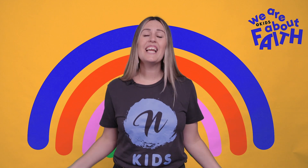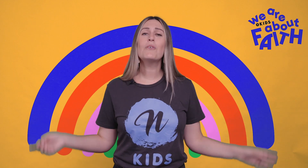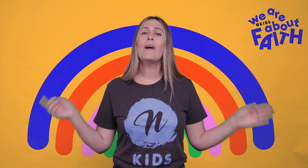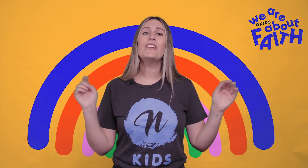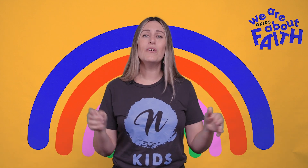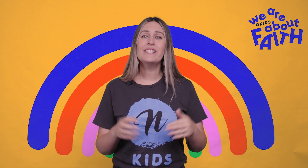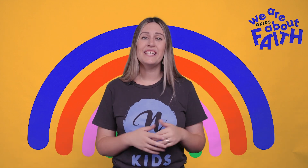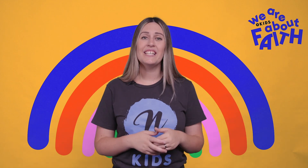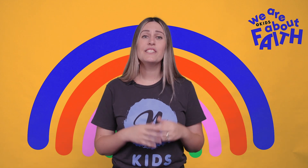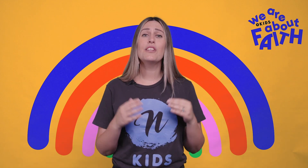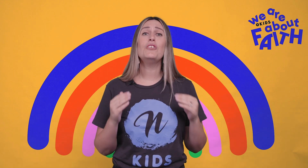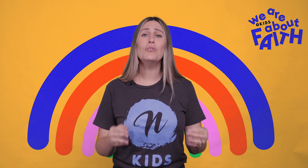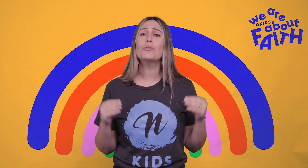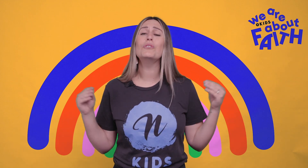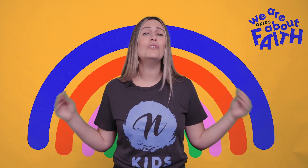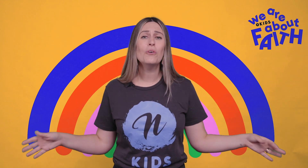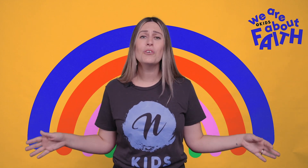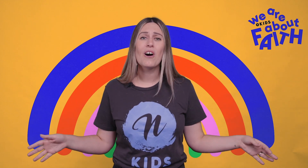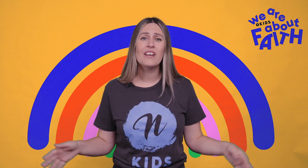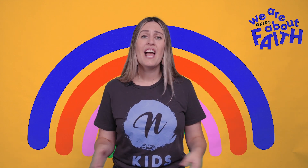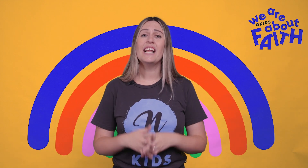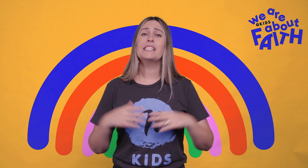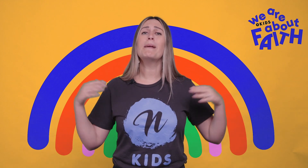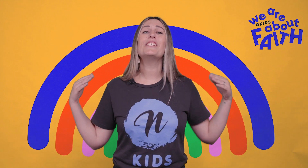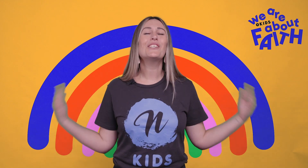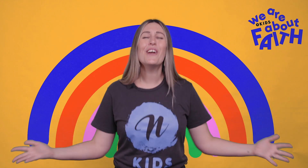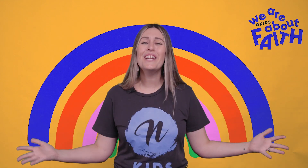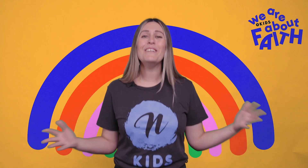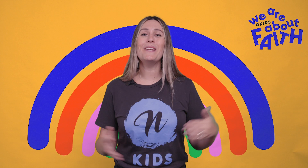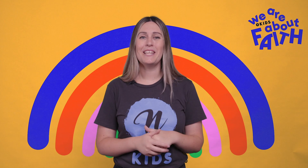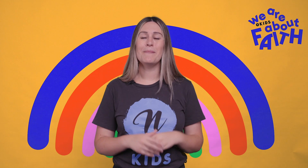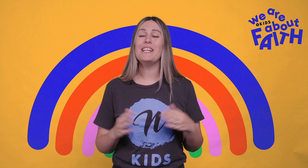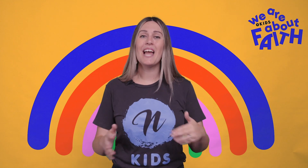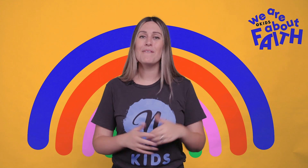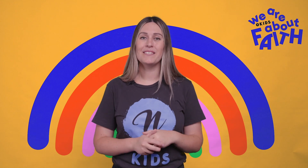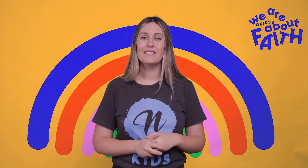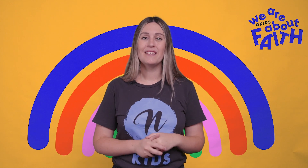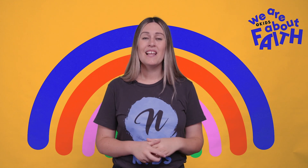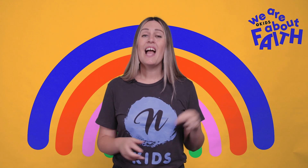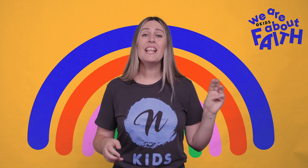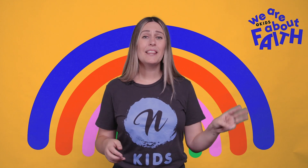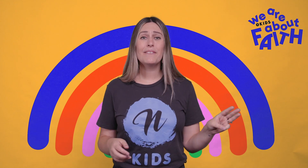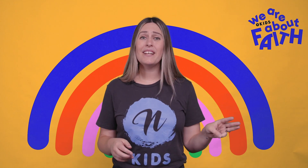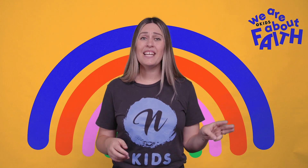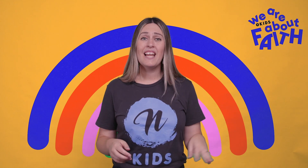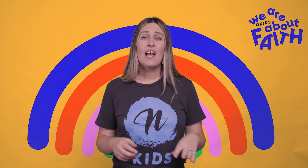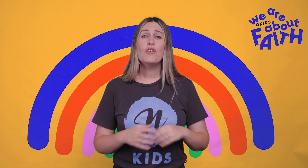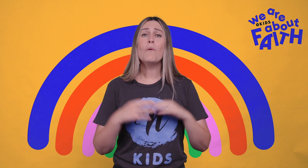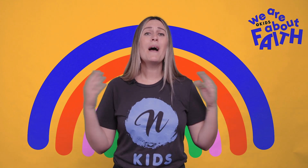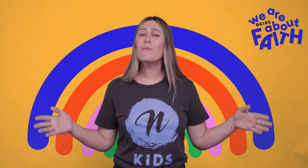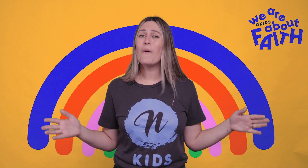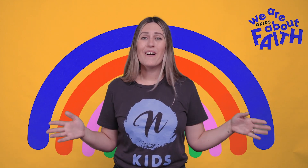to take away your sin so that you could know God and spend eternity with Him in heaven. And three,